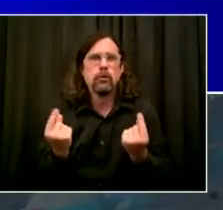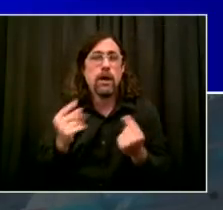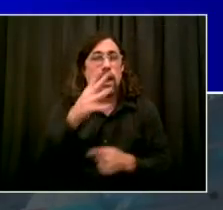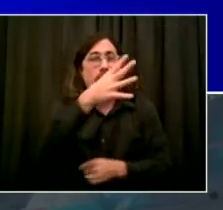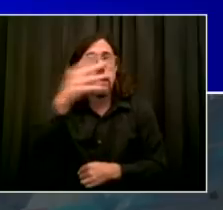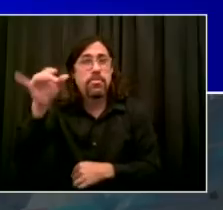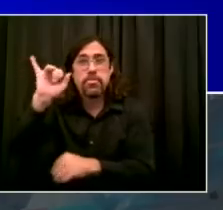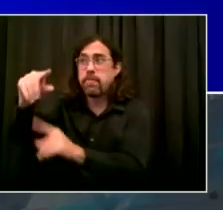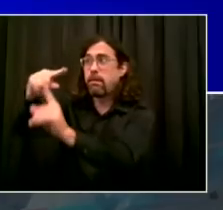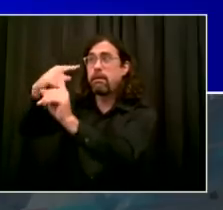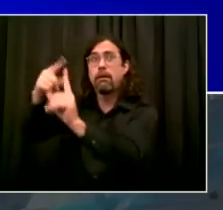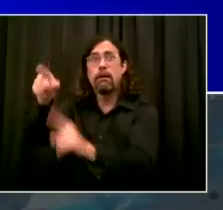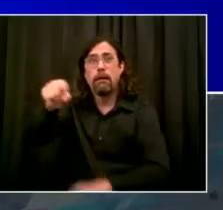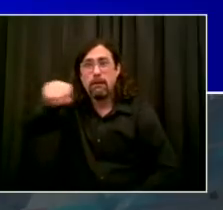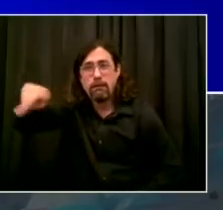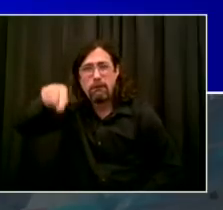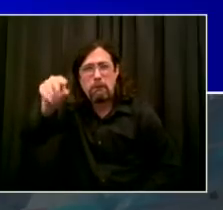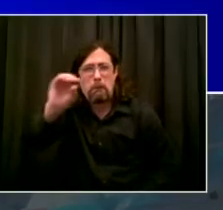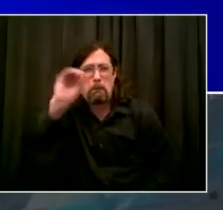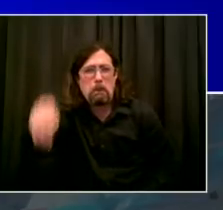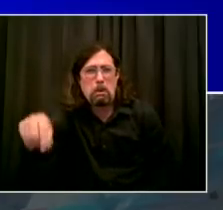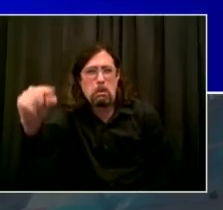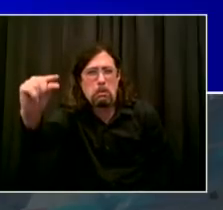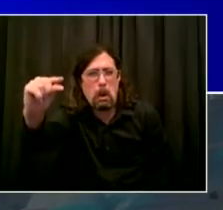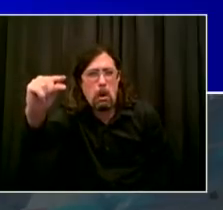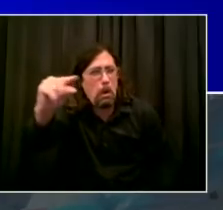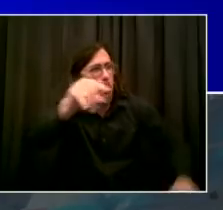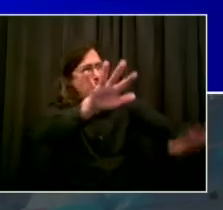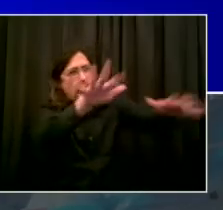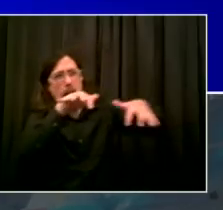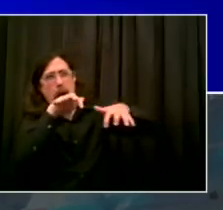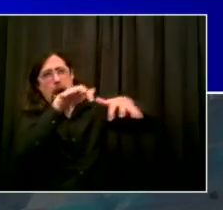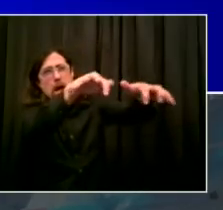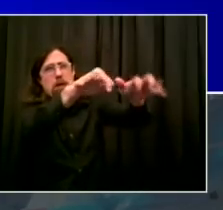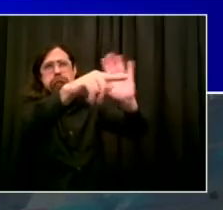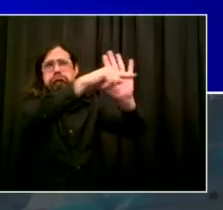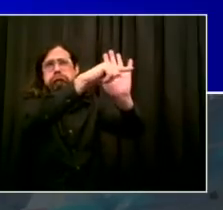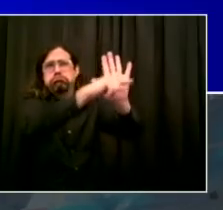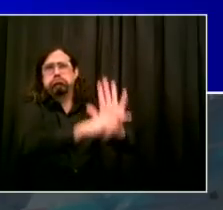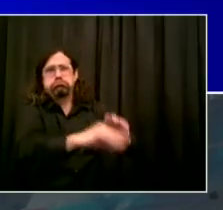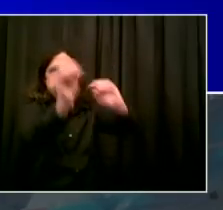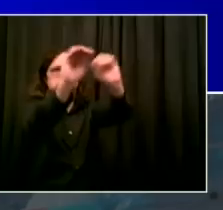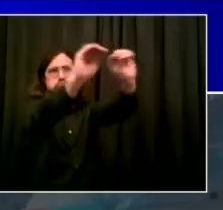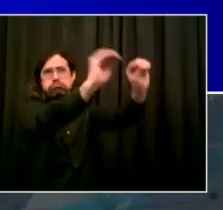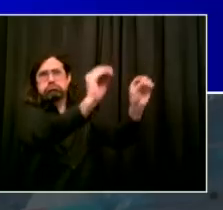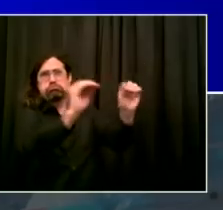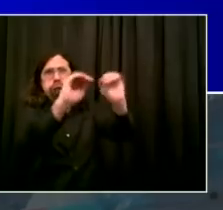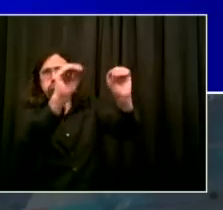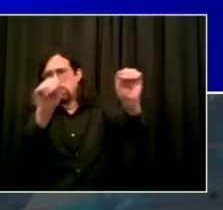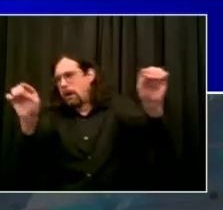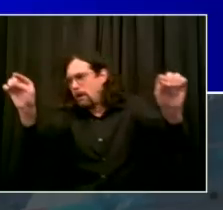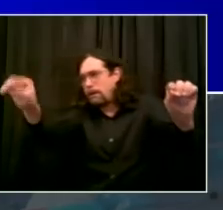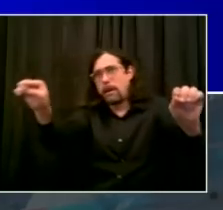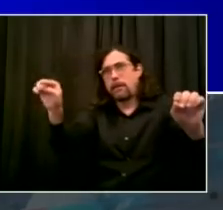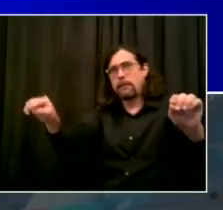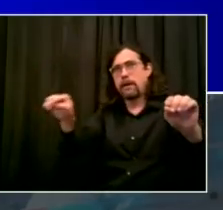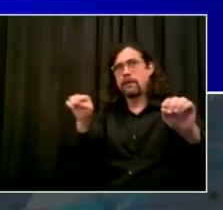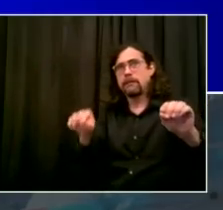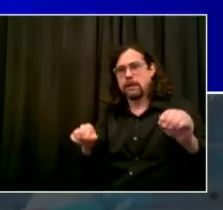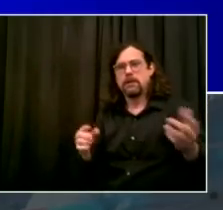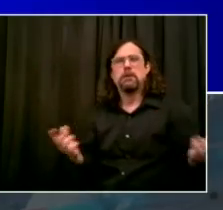temporary reality. People will go through that period of safe separation, quarantine, come back